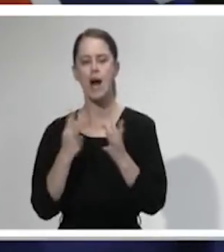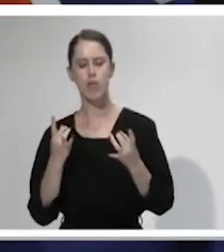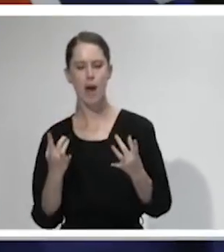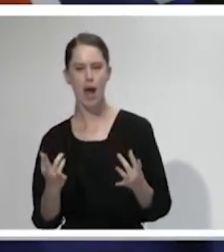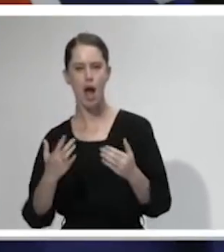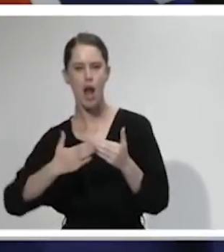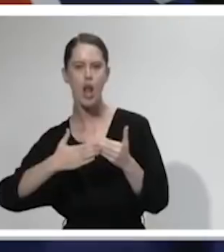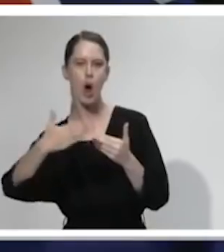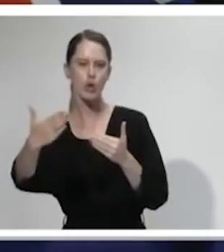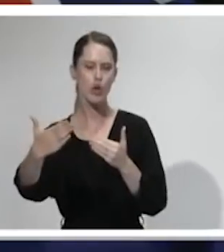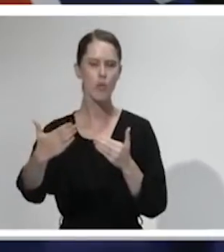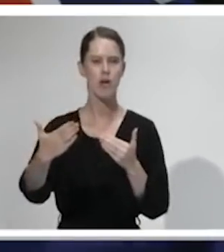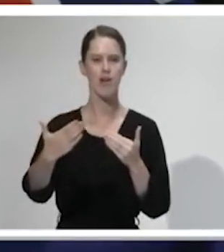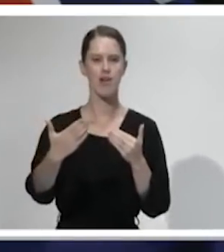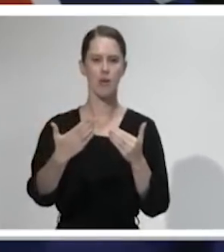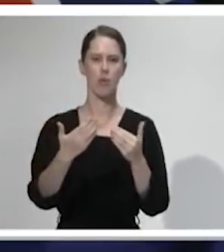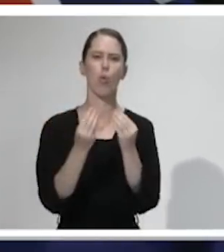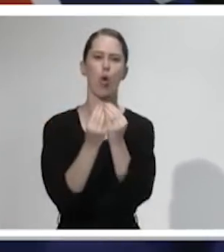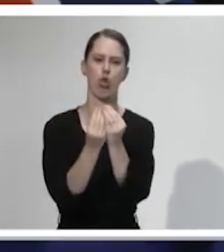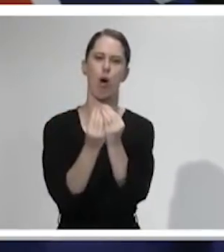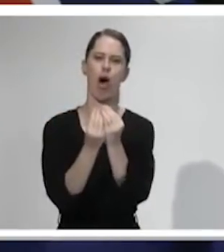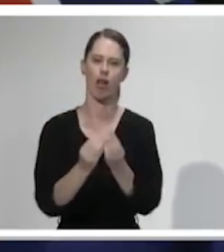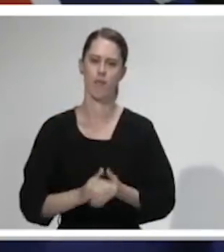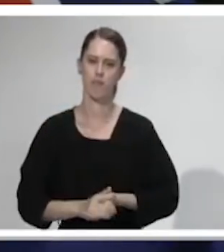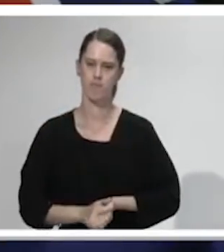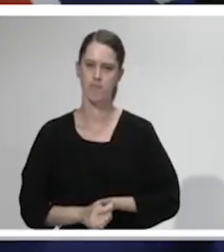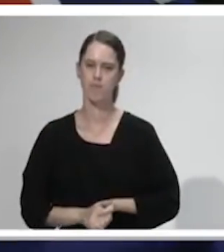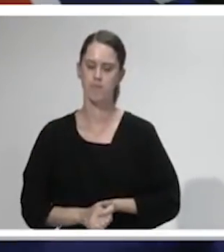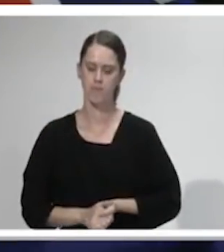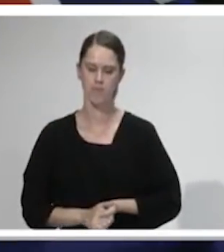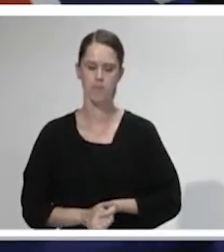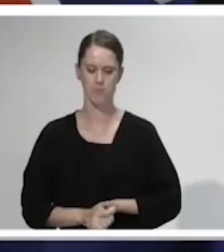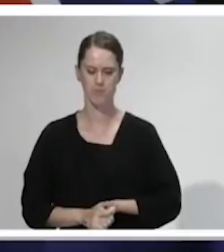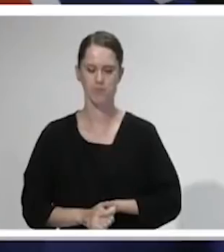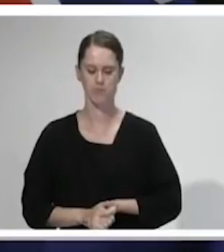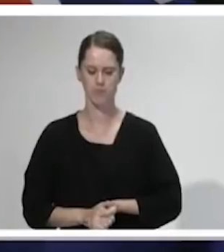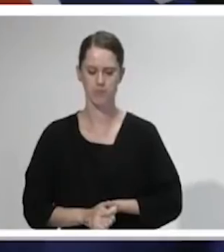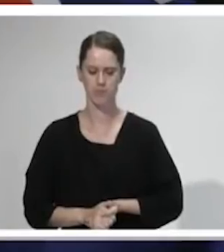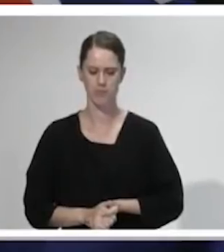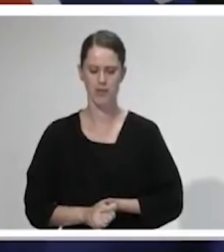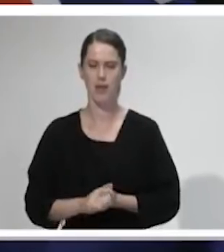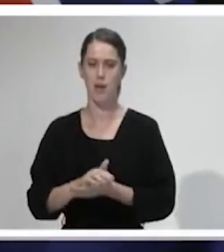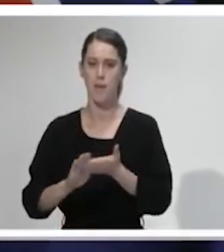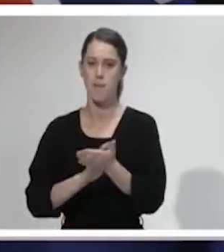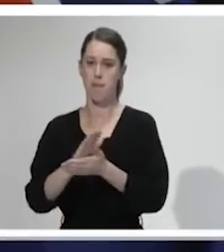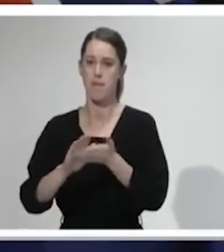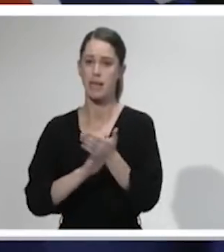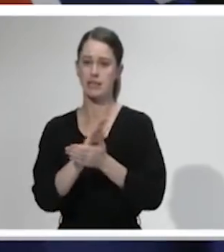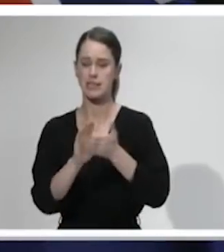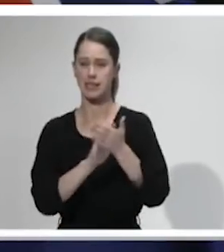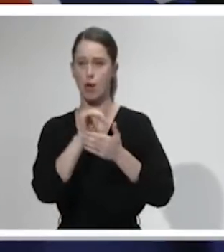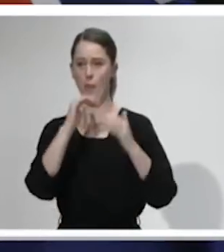-term health and economic returns down the track. It means we are less likely to have to go backwards.